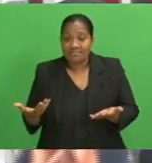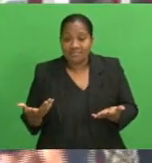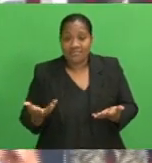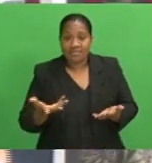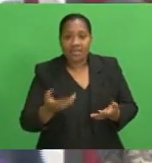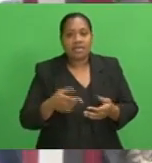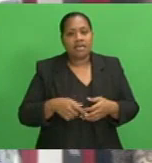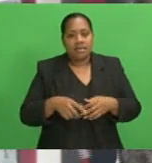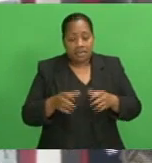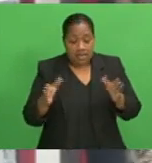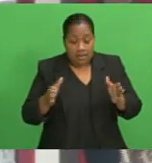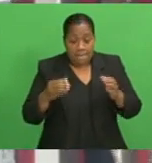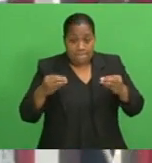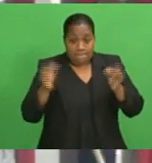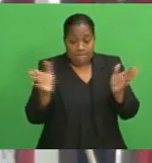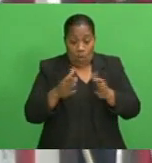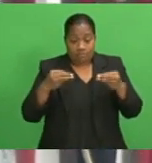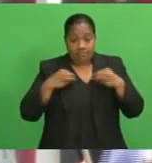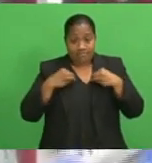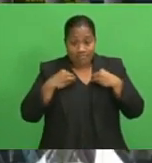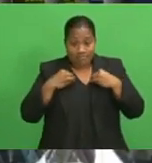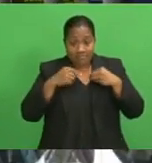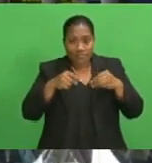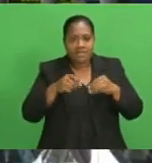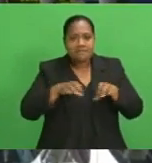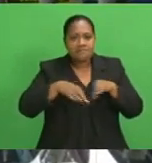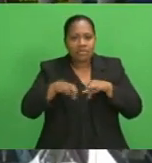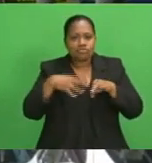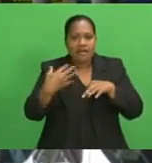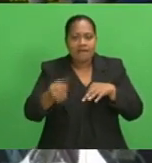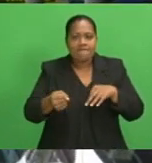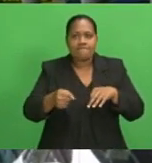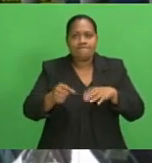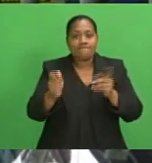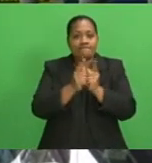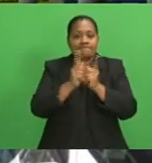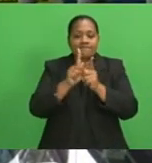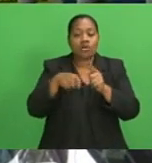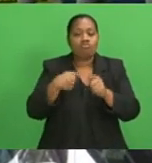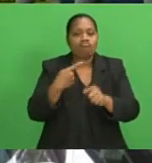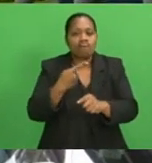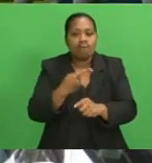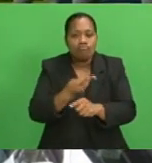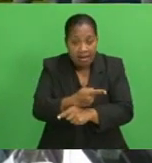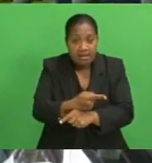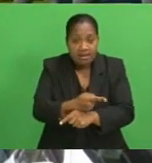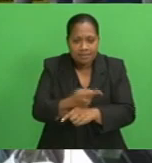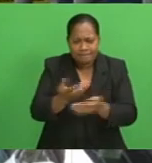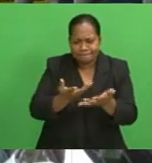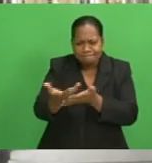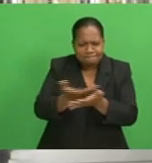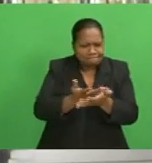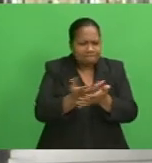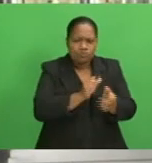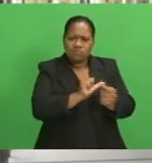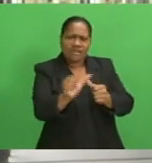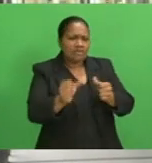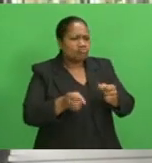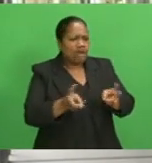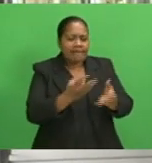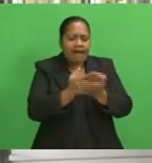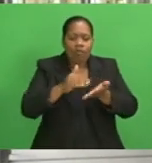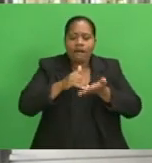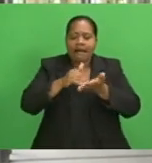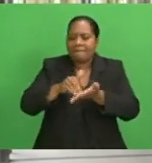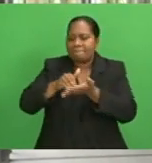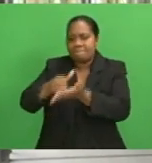Small and Medium Enterprises plans to hold an annual general meeting next week to discuss the best way of helping its members. Venina